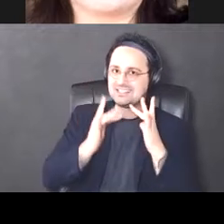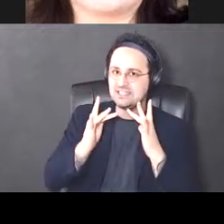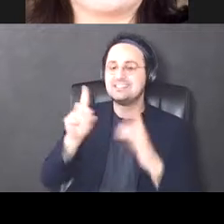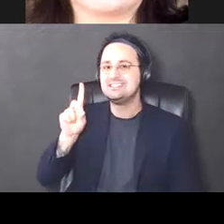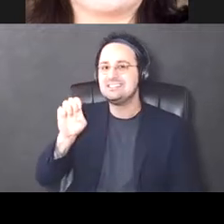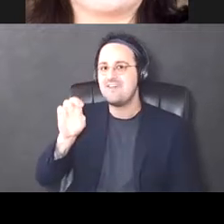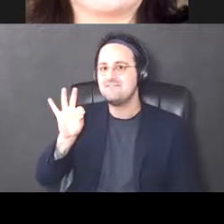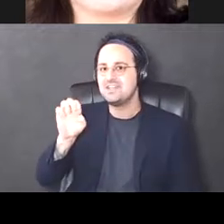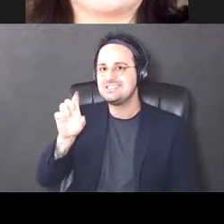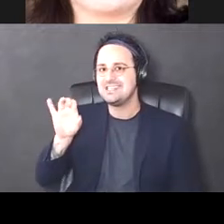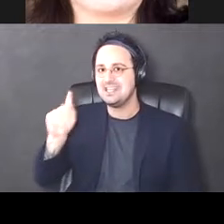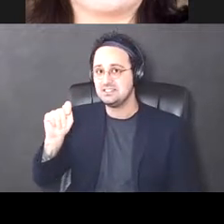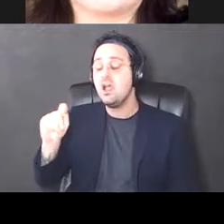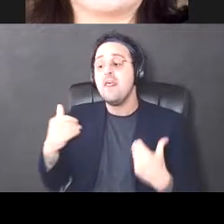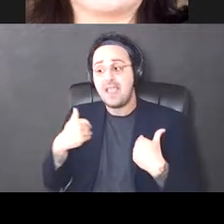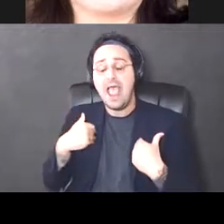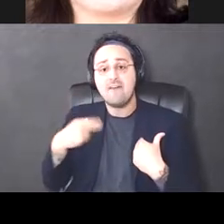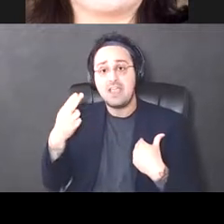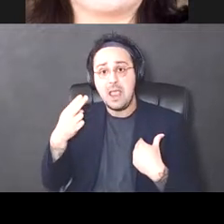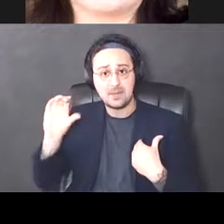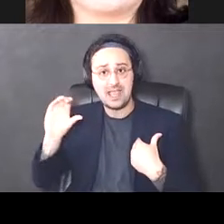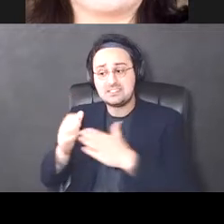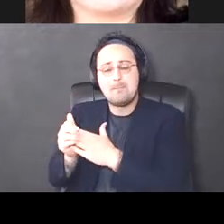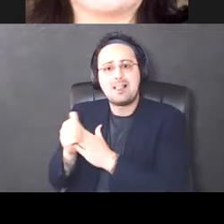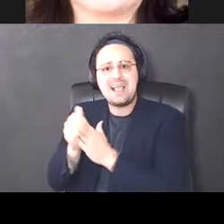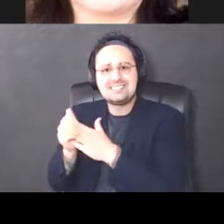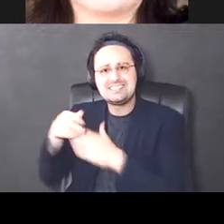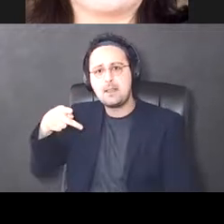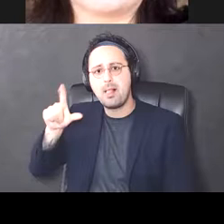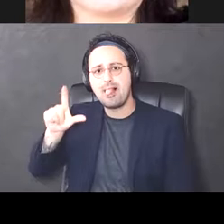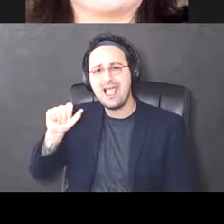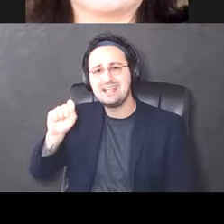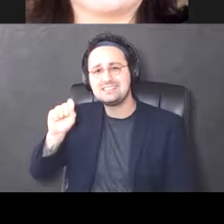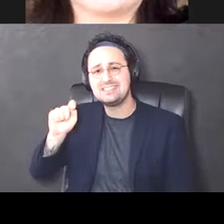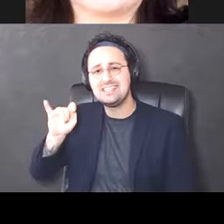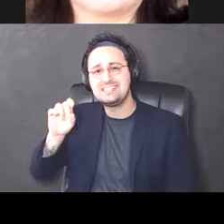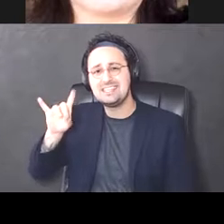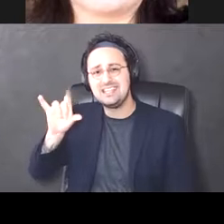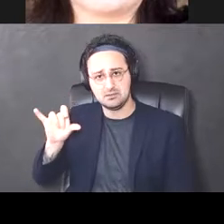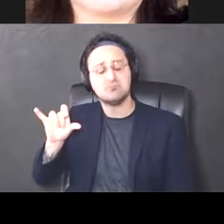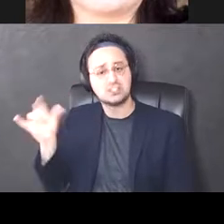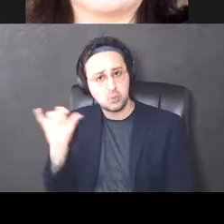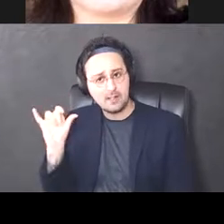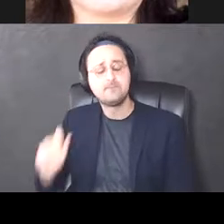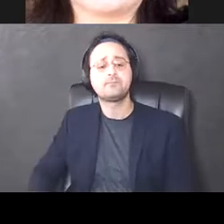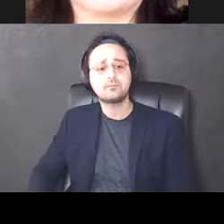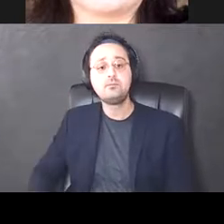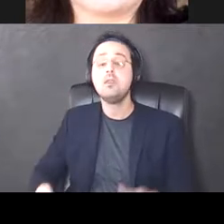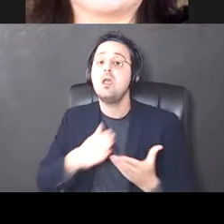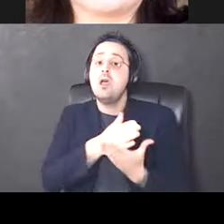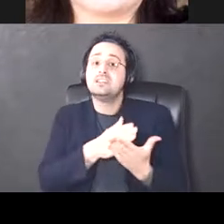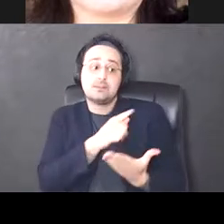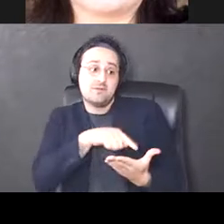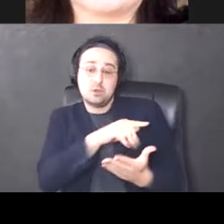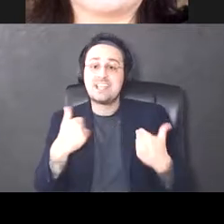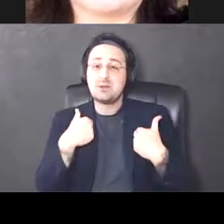normal hippocampal plasticity and there's no injury to cells in the hippocampus in this model. Um, whereas the animals that had the more